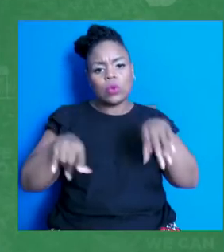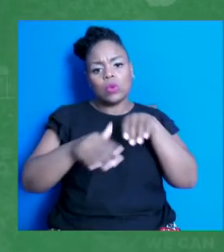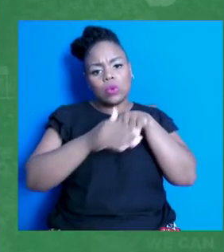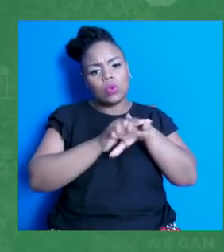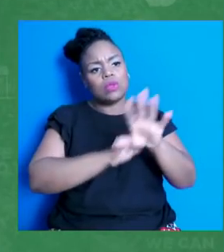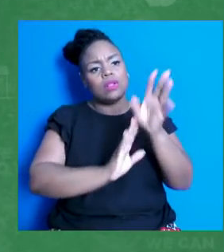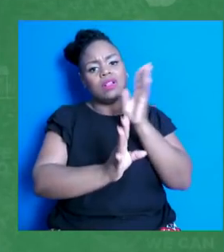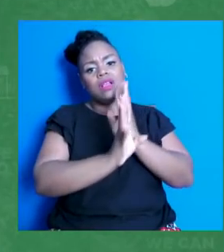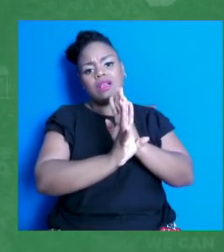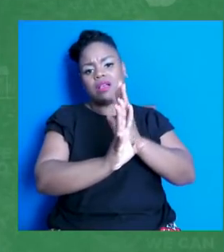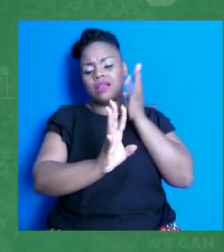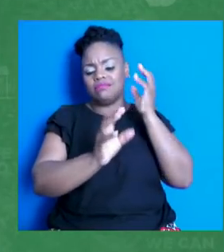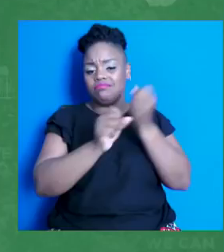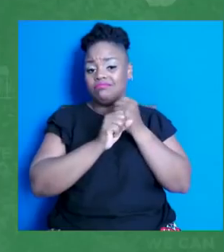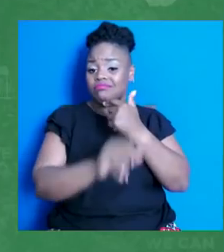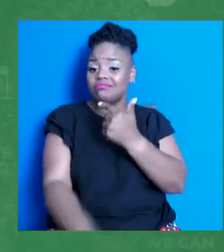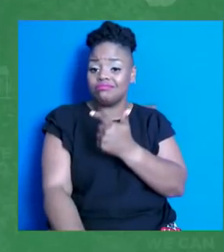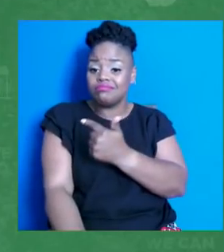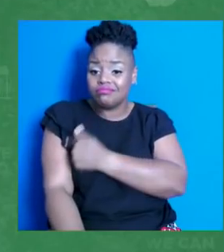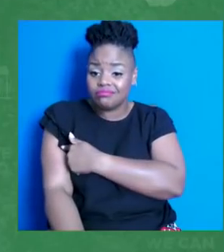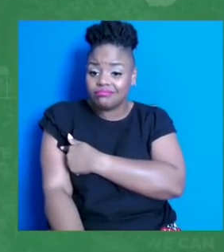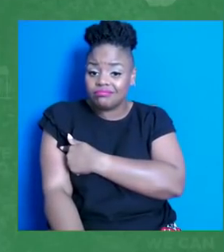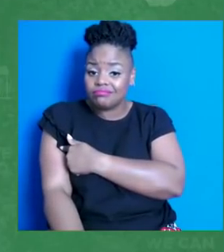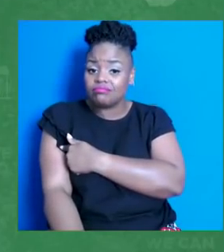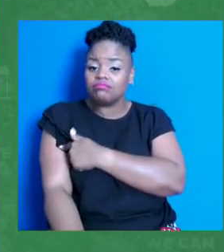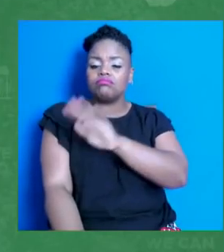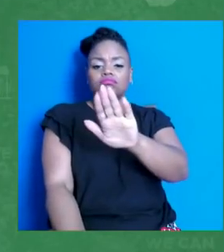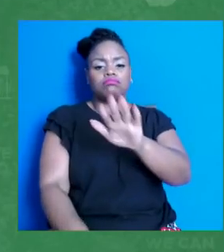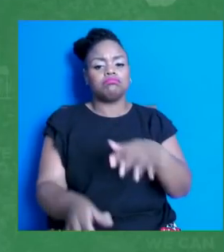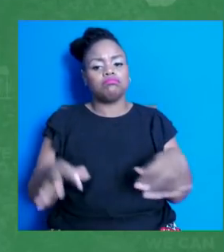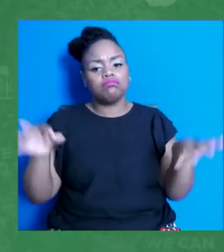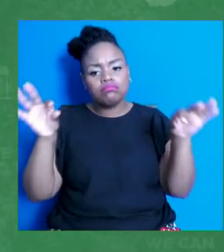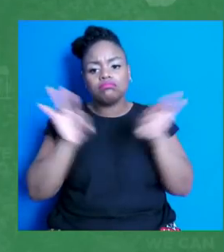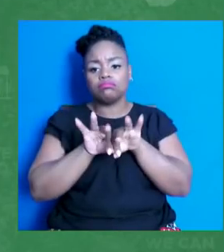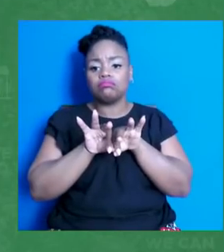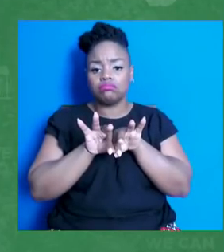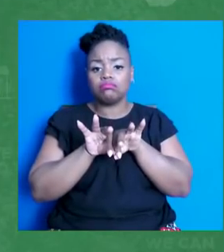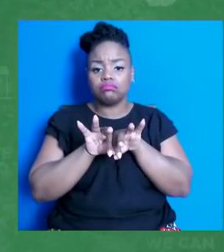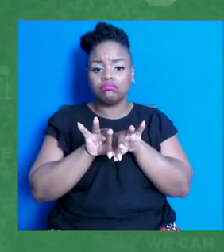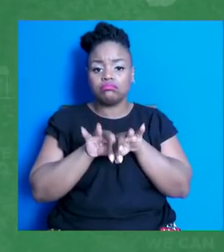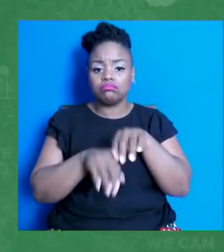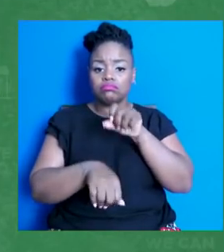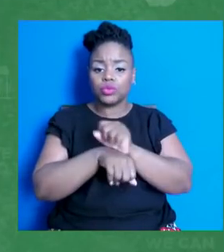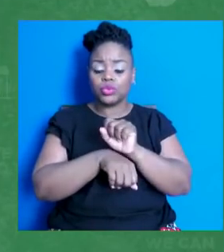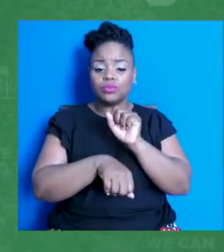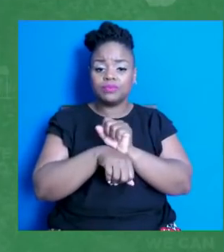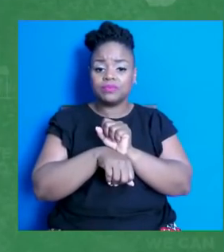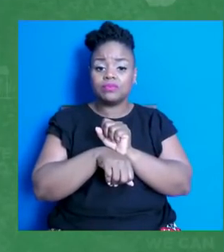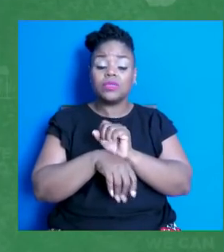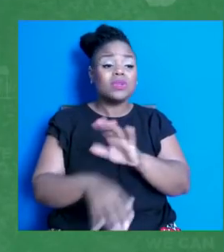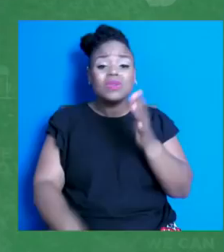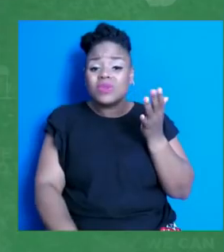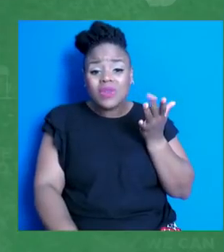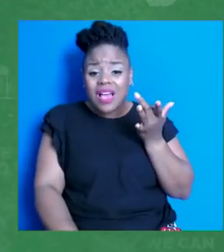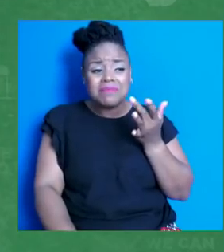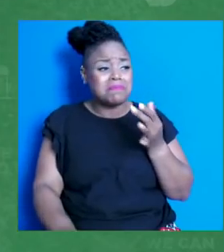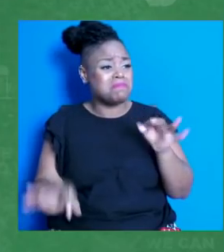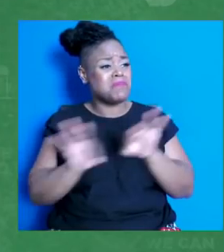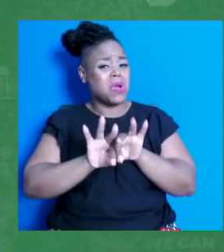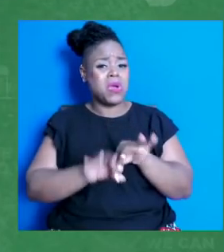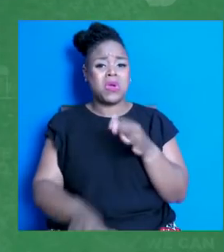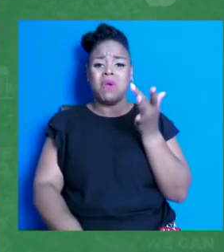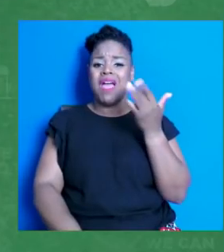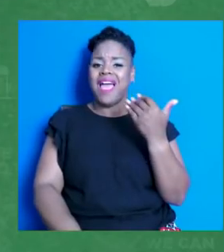This is extremely important work. The reason it is so important is that we have 93 million